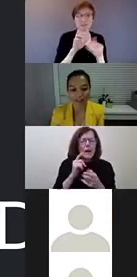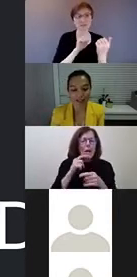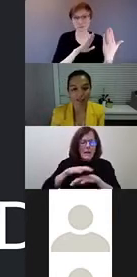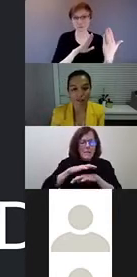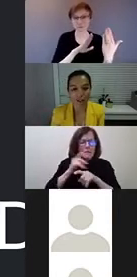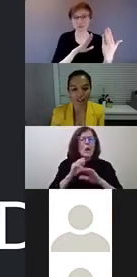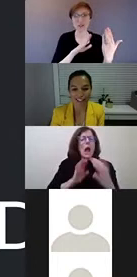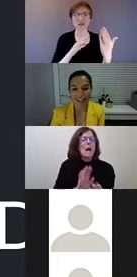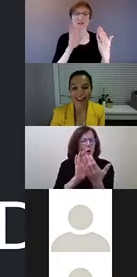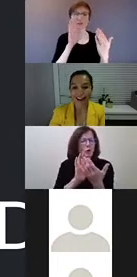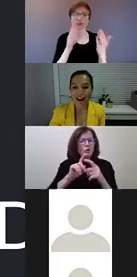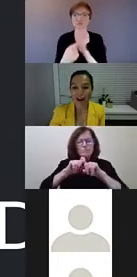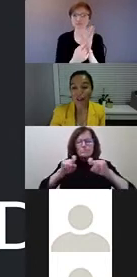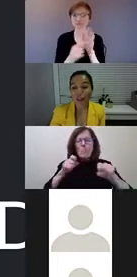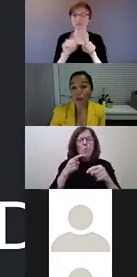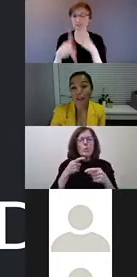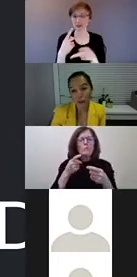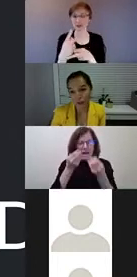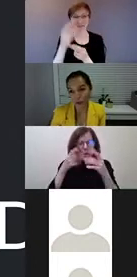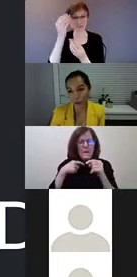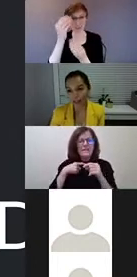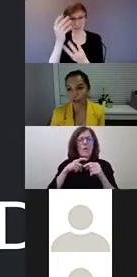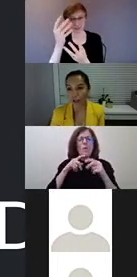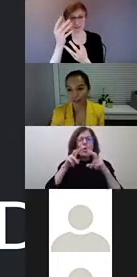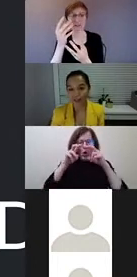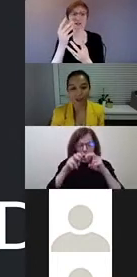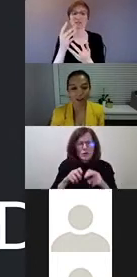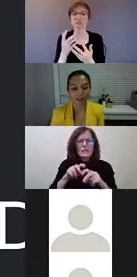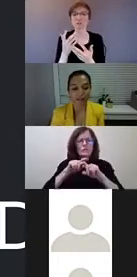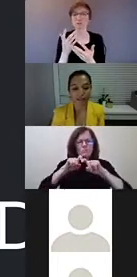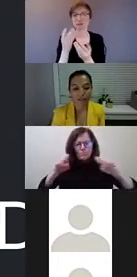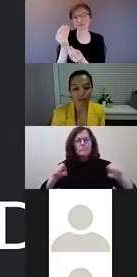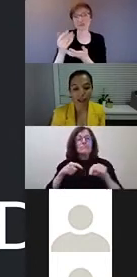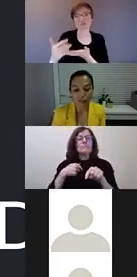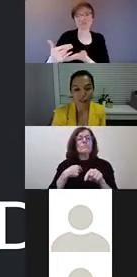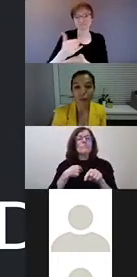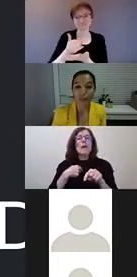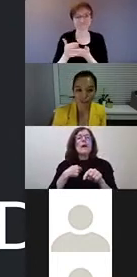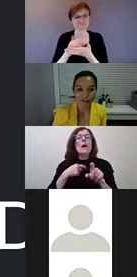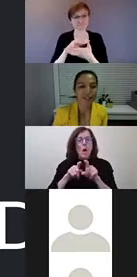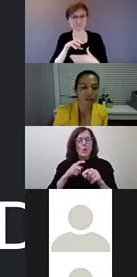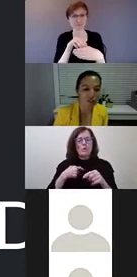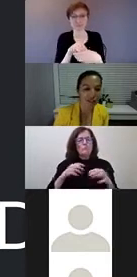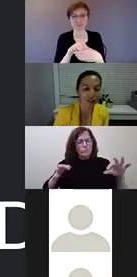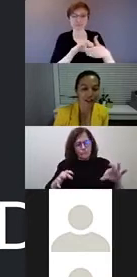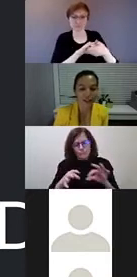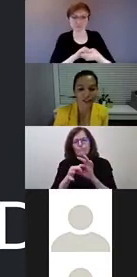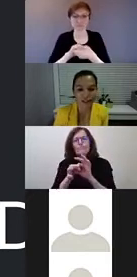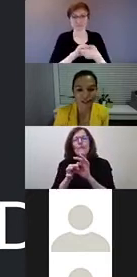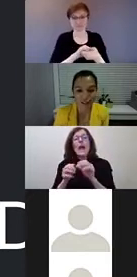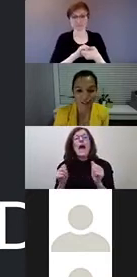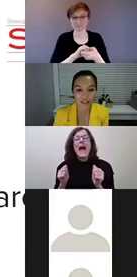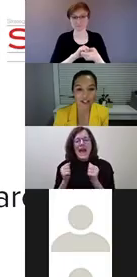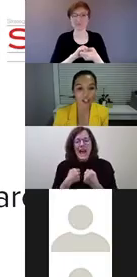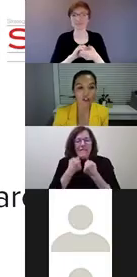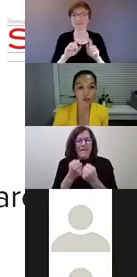data information that we are trying to contribute and join efforts with the civil society organizations